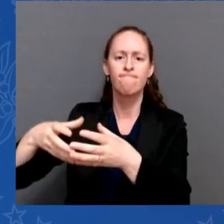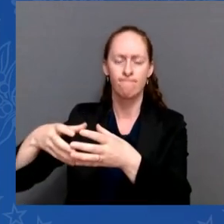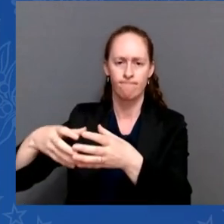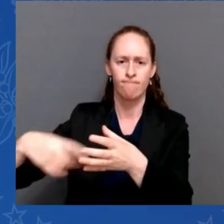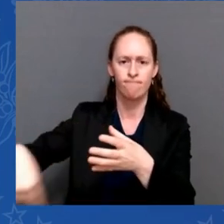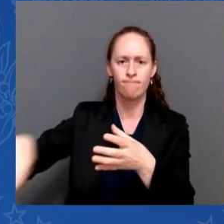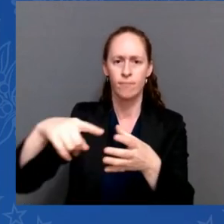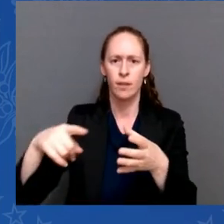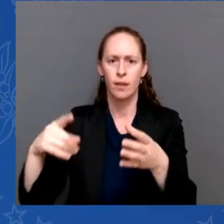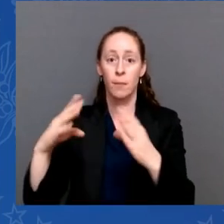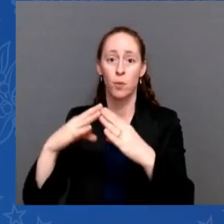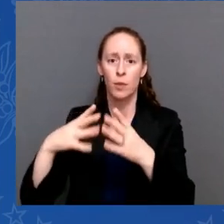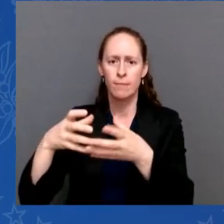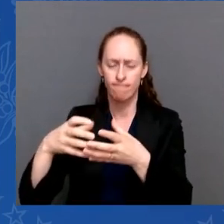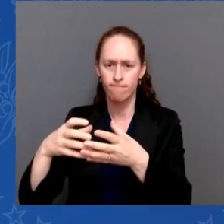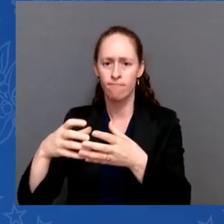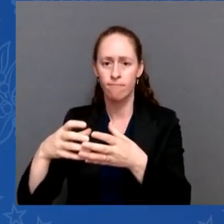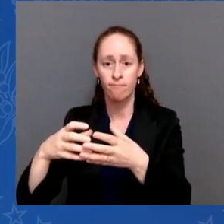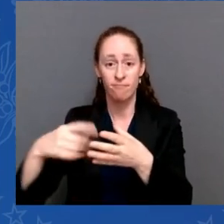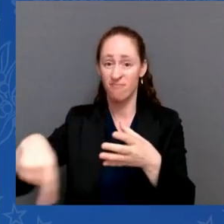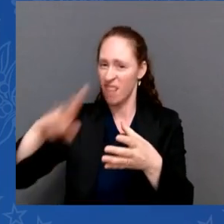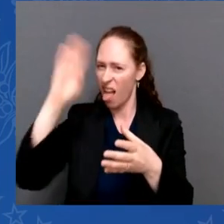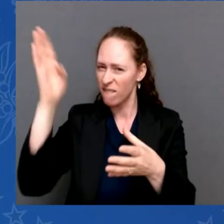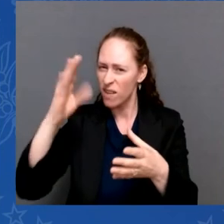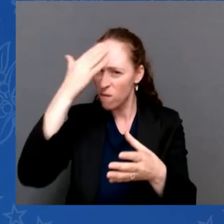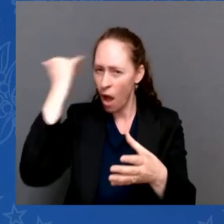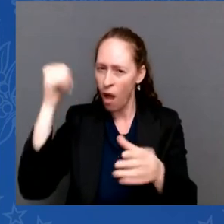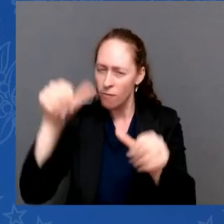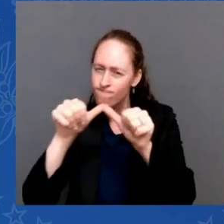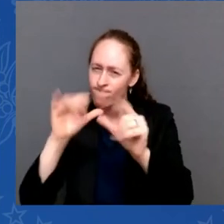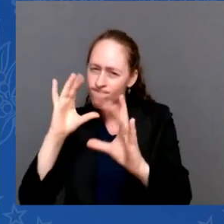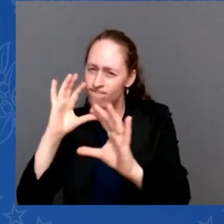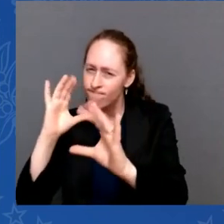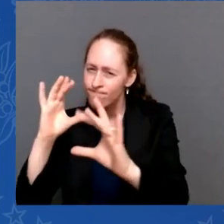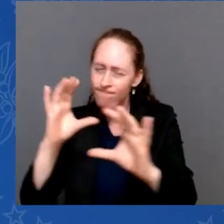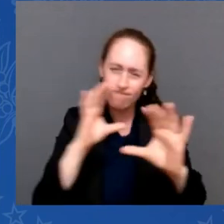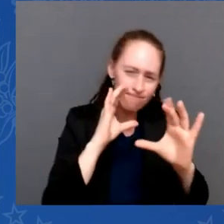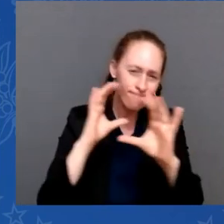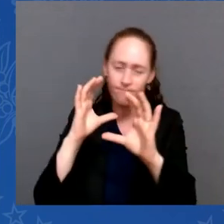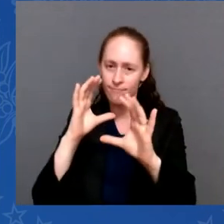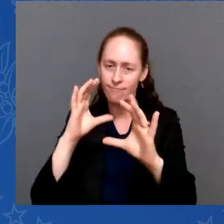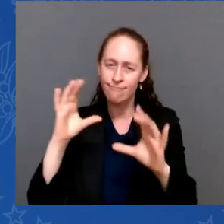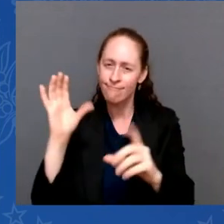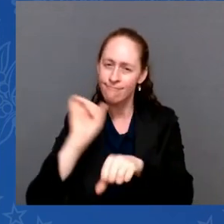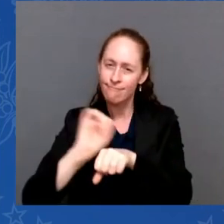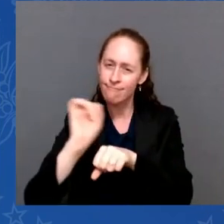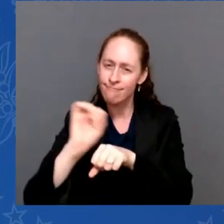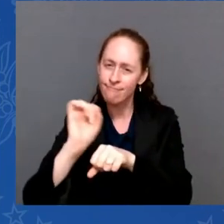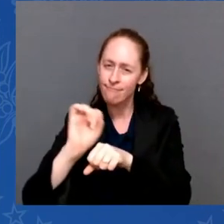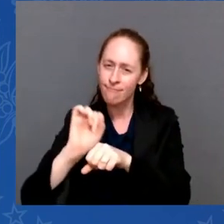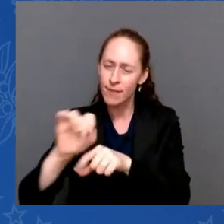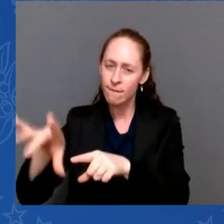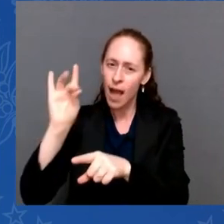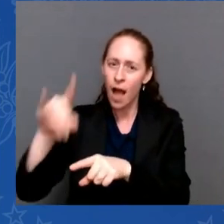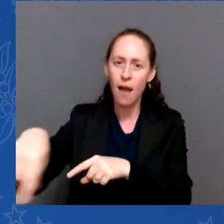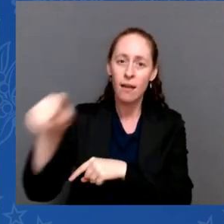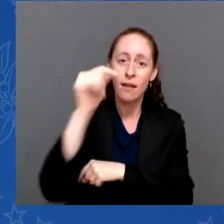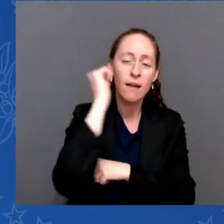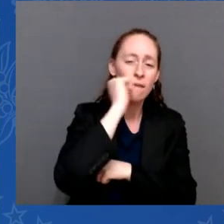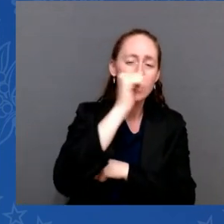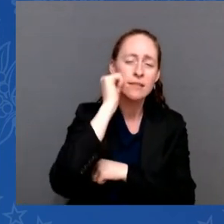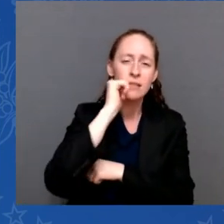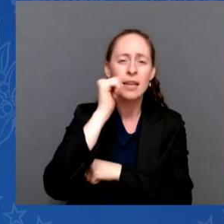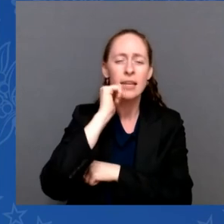those dedicated women and men who tirelessly work every single day to keep our country safe to prevent future